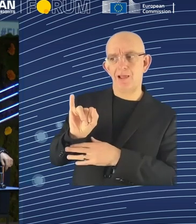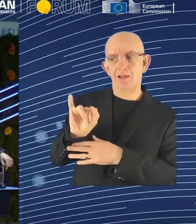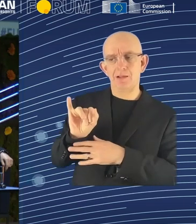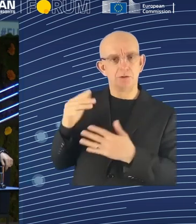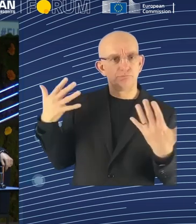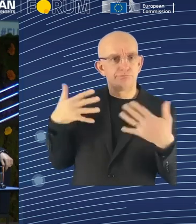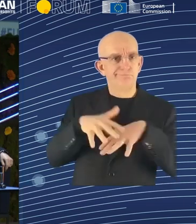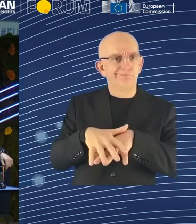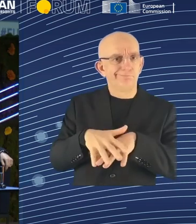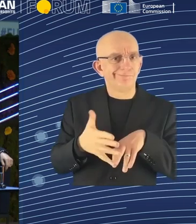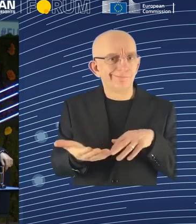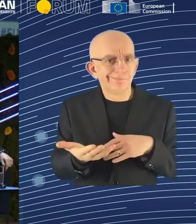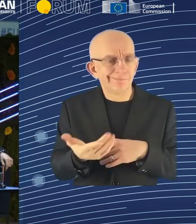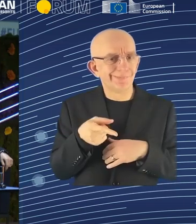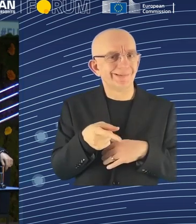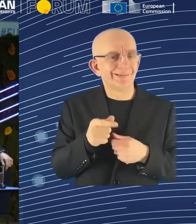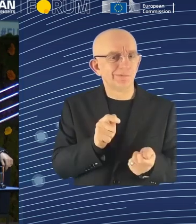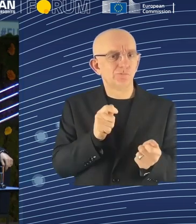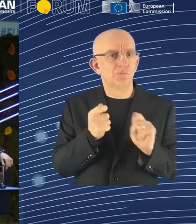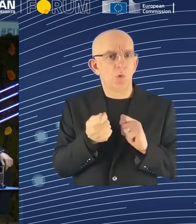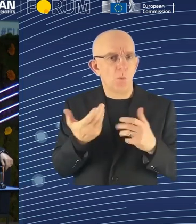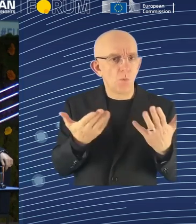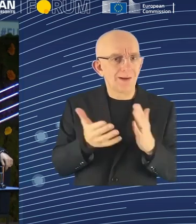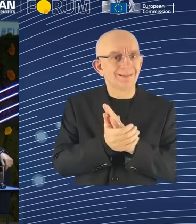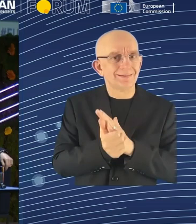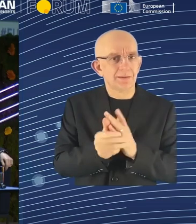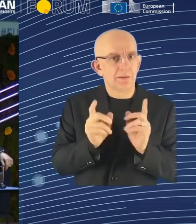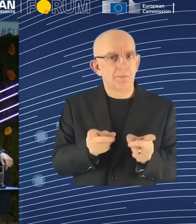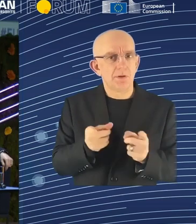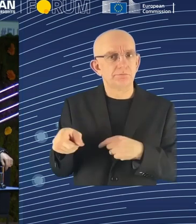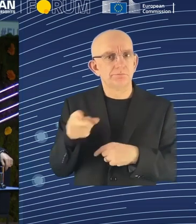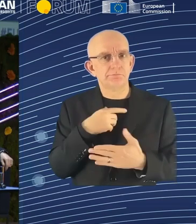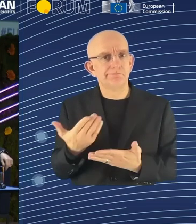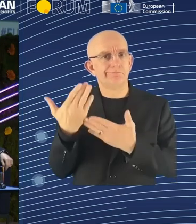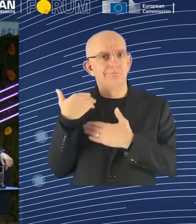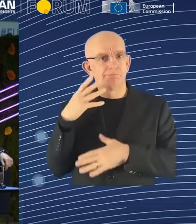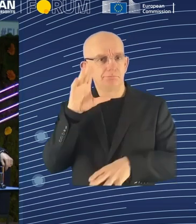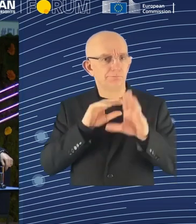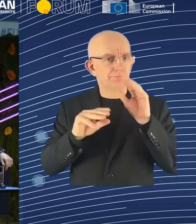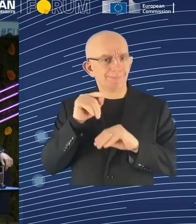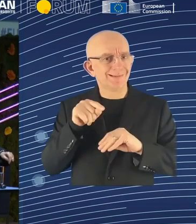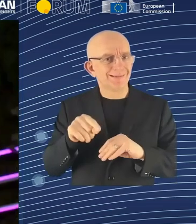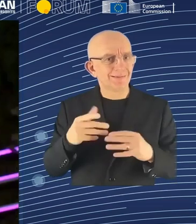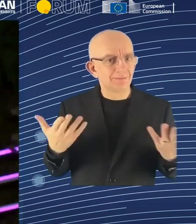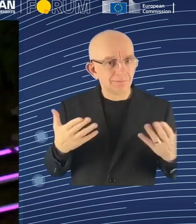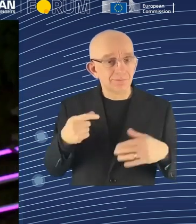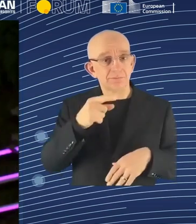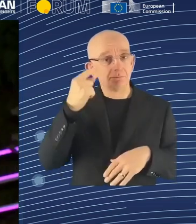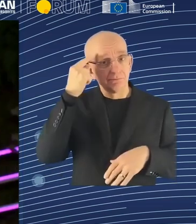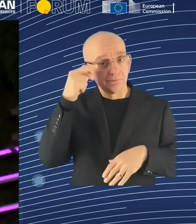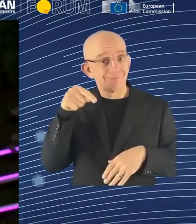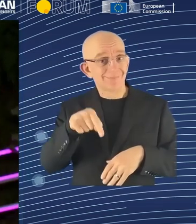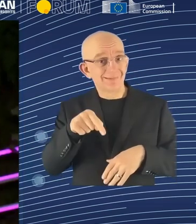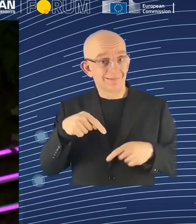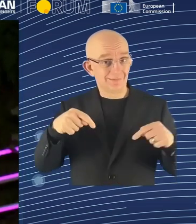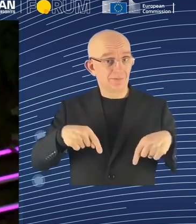of today as well already. This time has come. Do they vary across industries and job functions as well? Okay. Well,